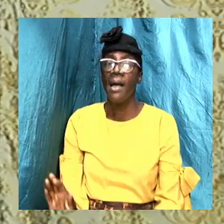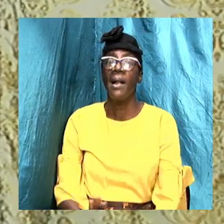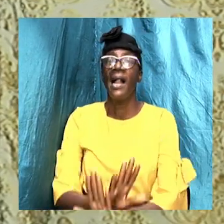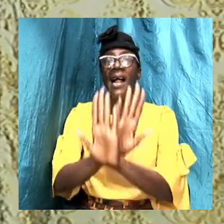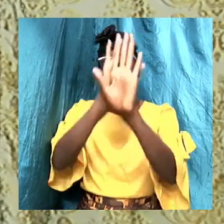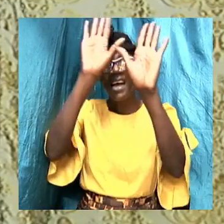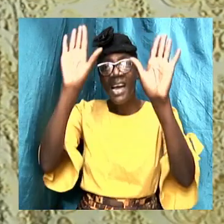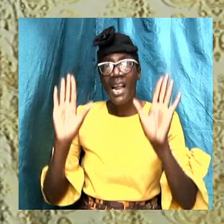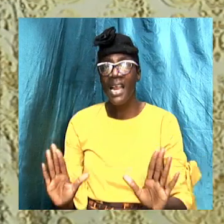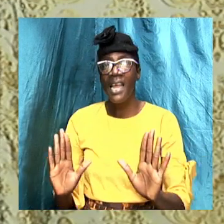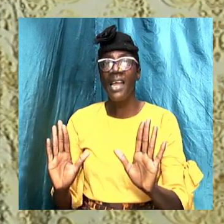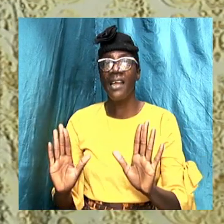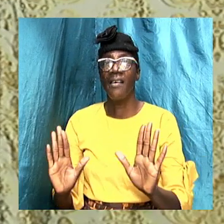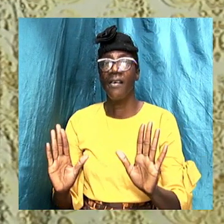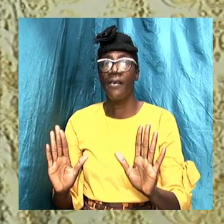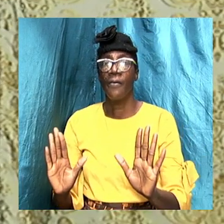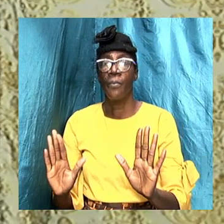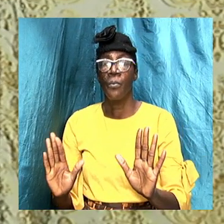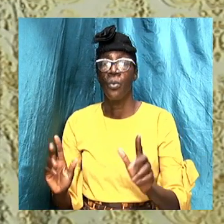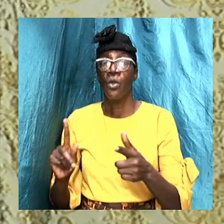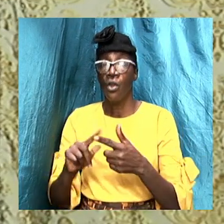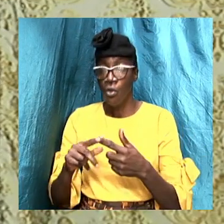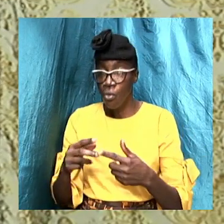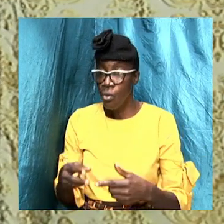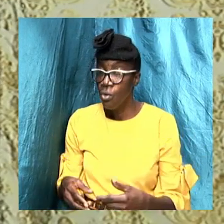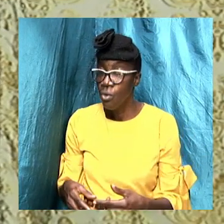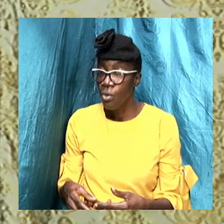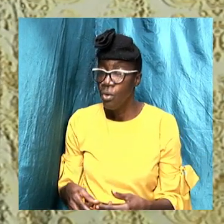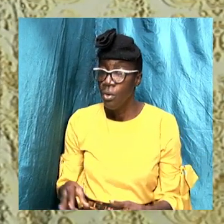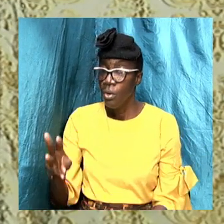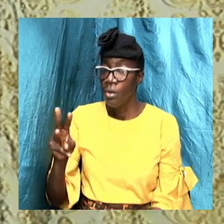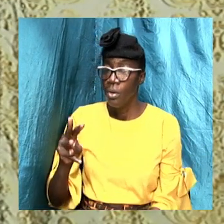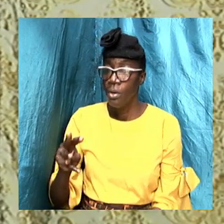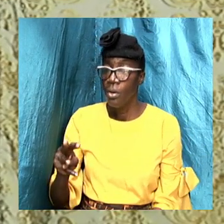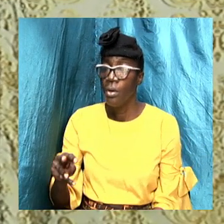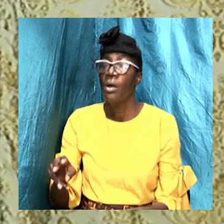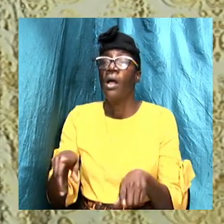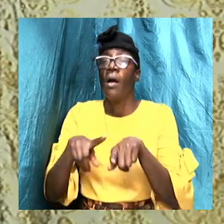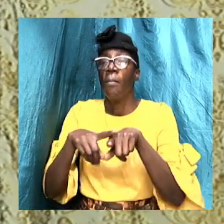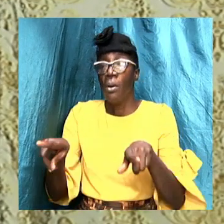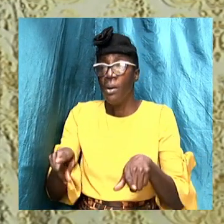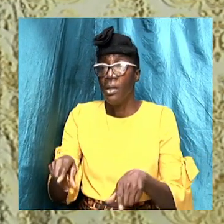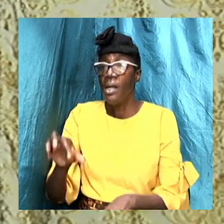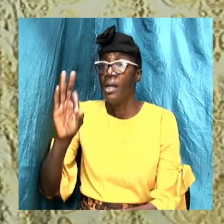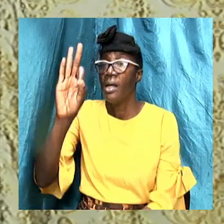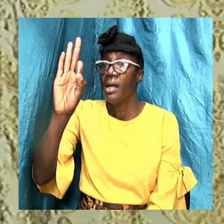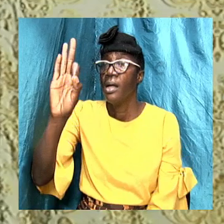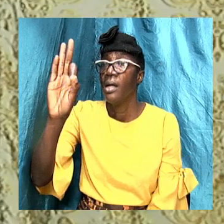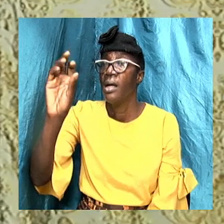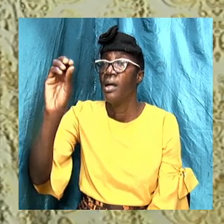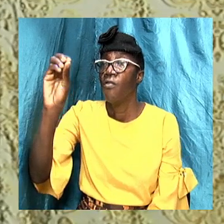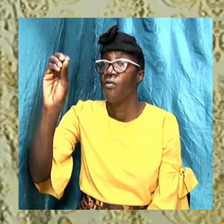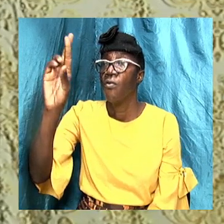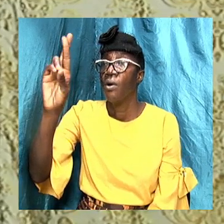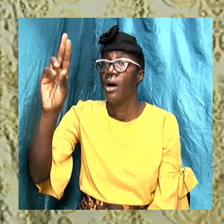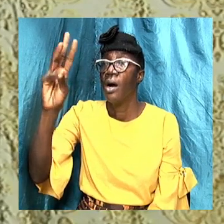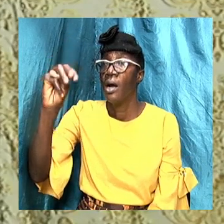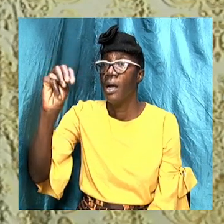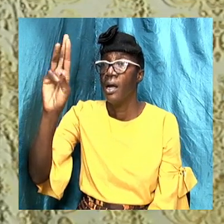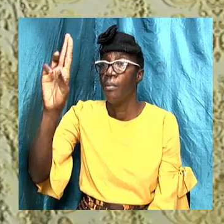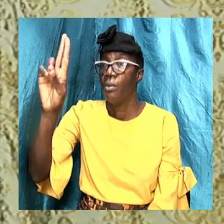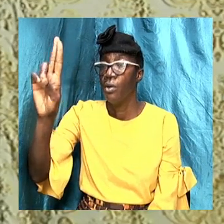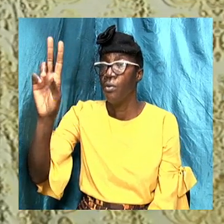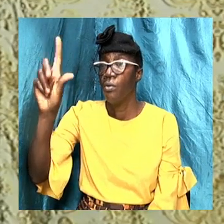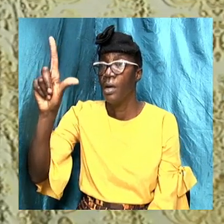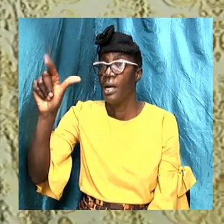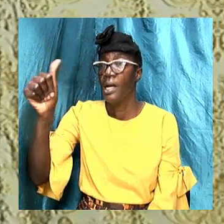as it pertains to the mode of baptism now let us look at the formula for baptism the formula